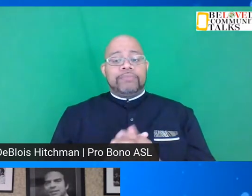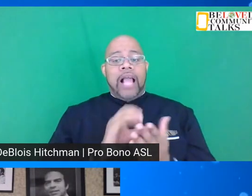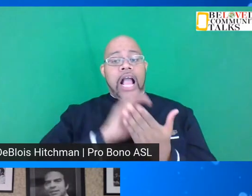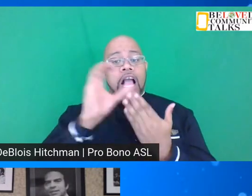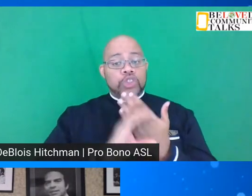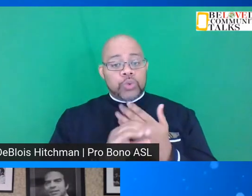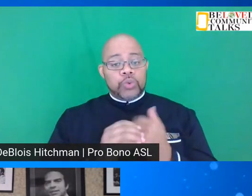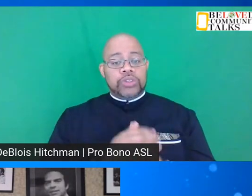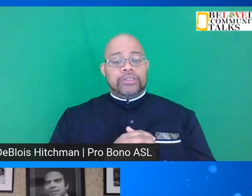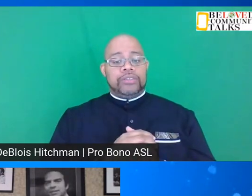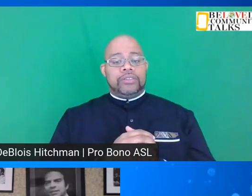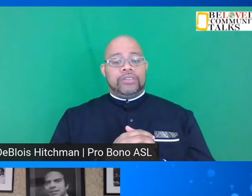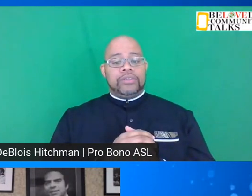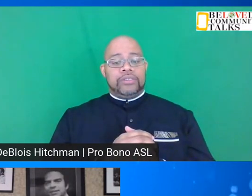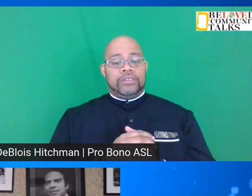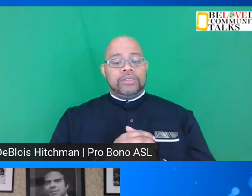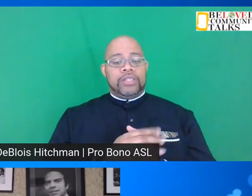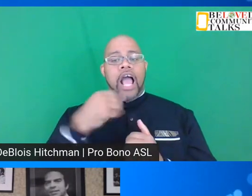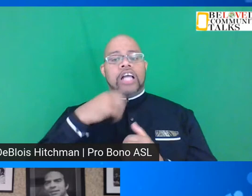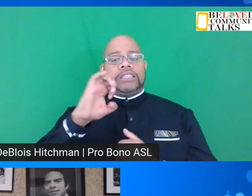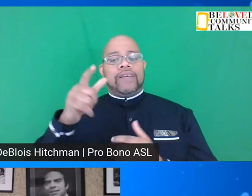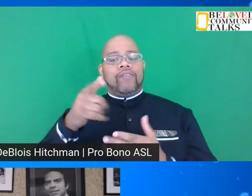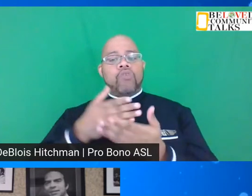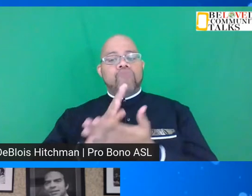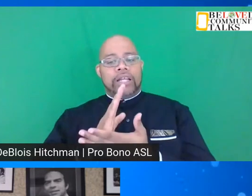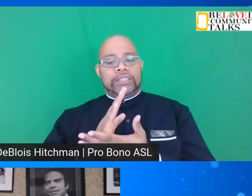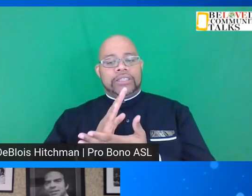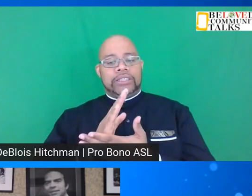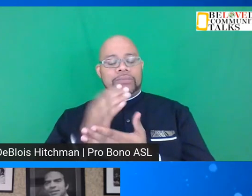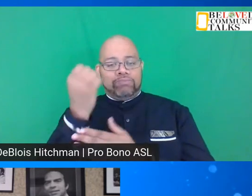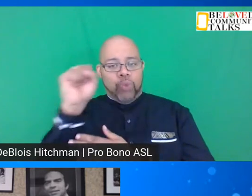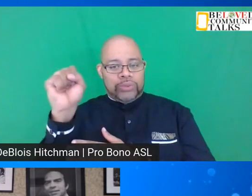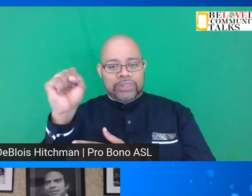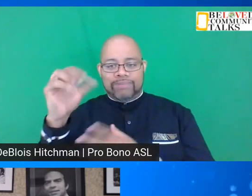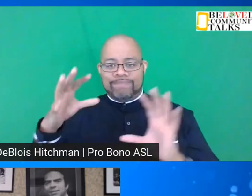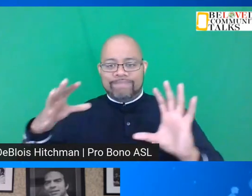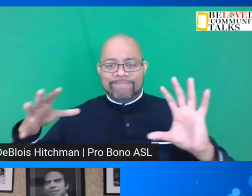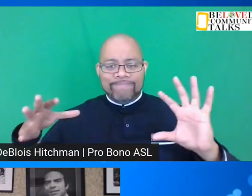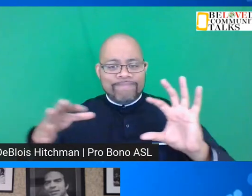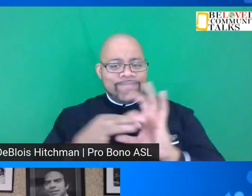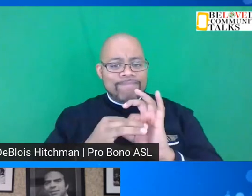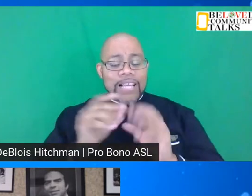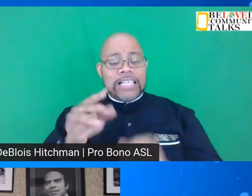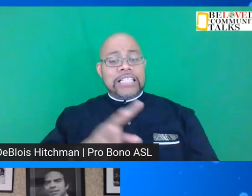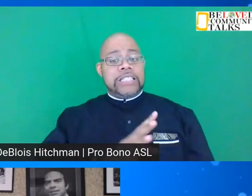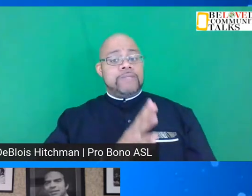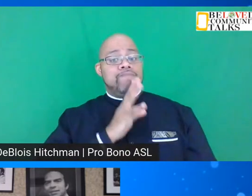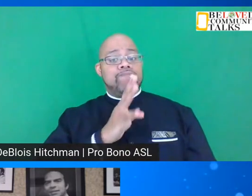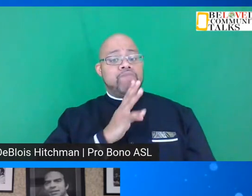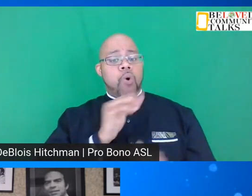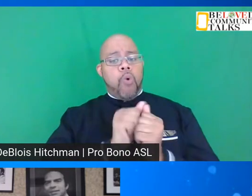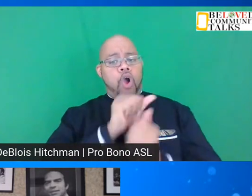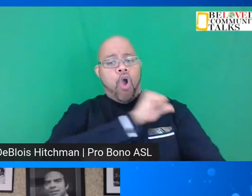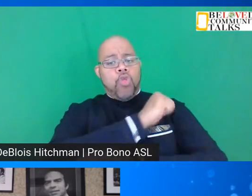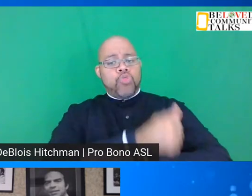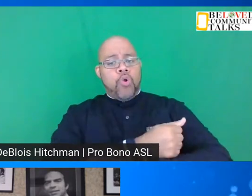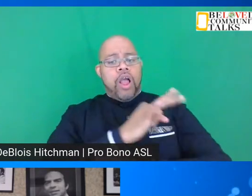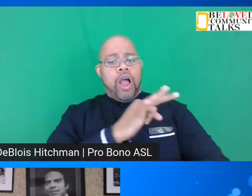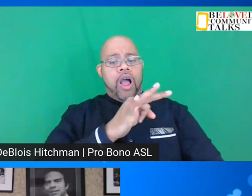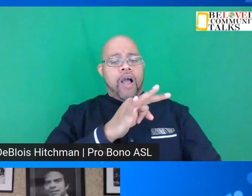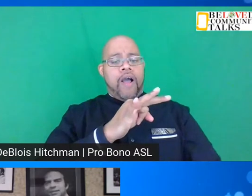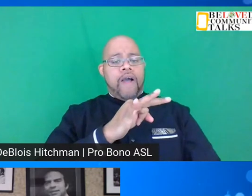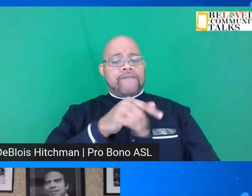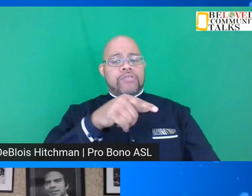and our civil rights movement. And he spoke with the authority of the prophets,